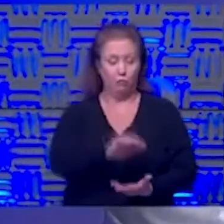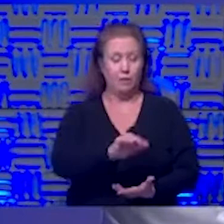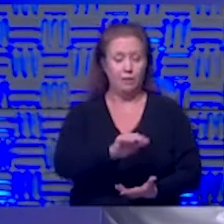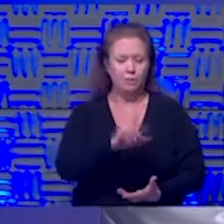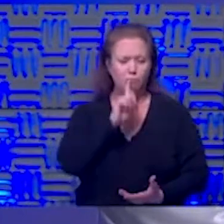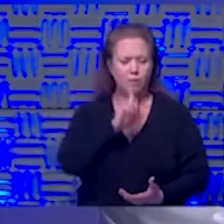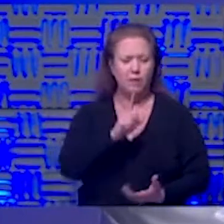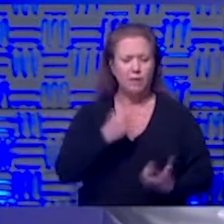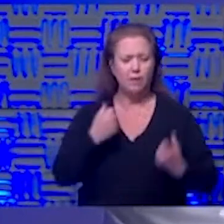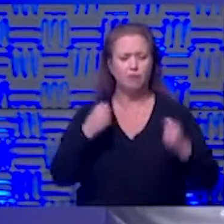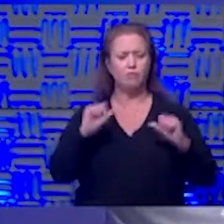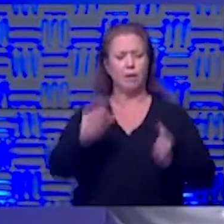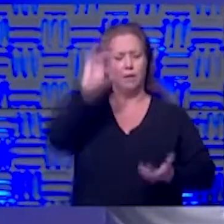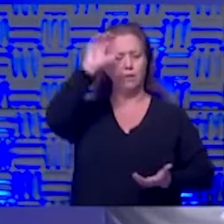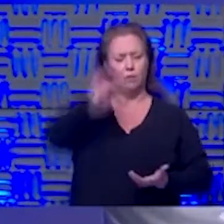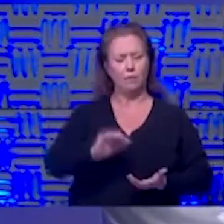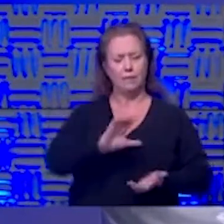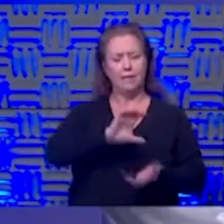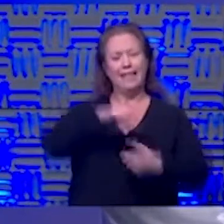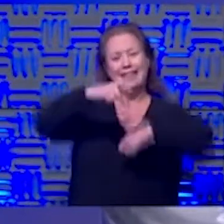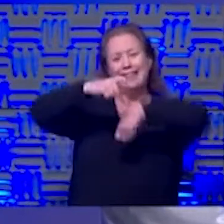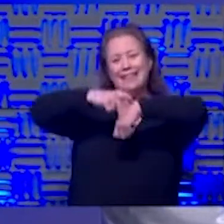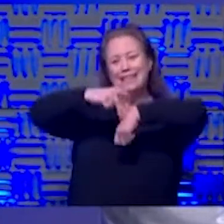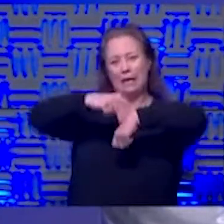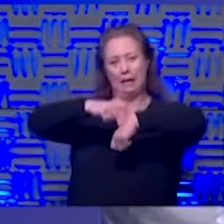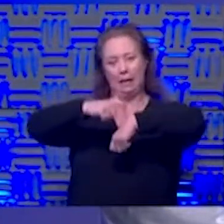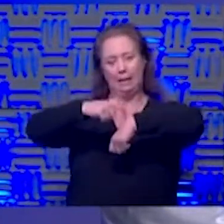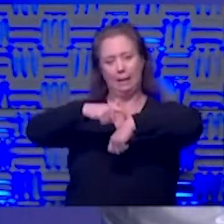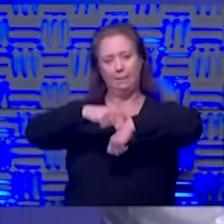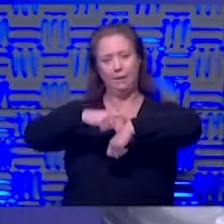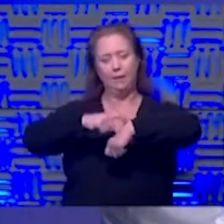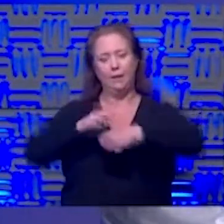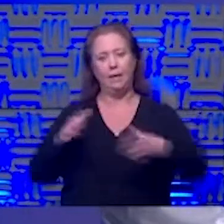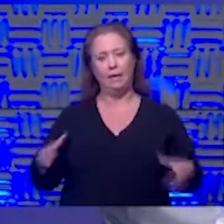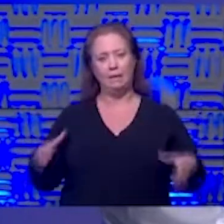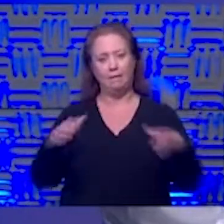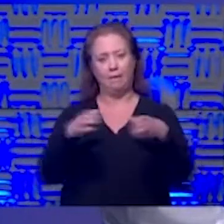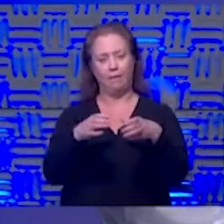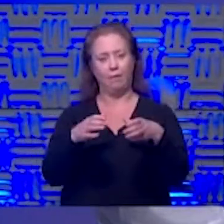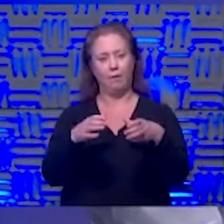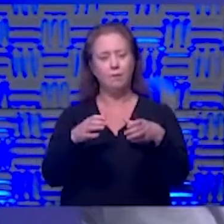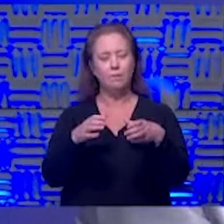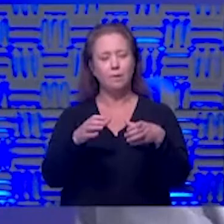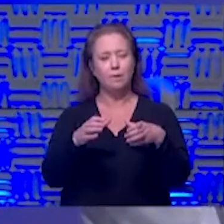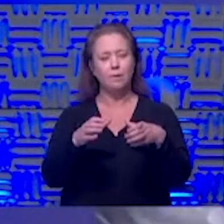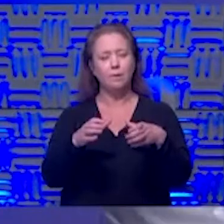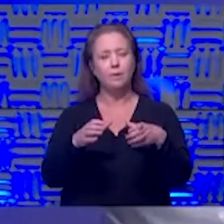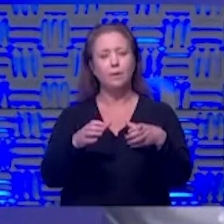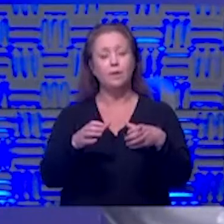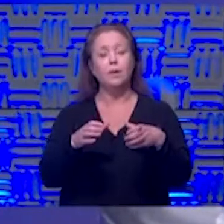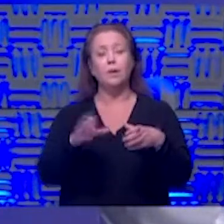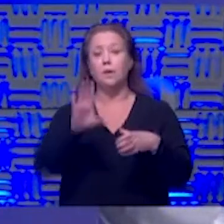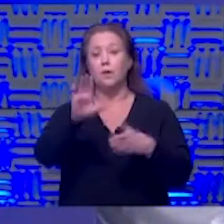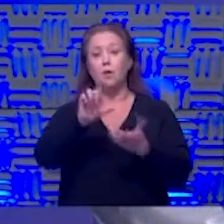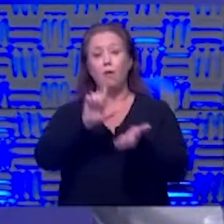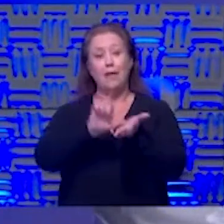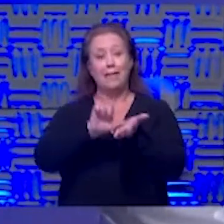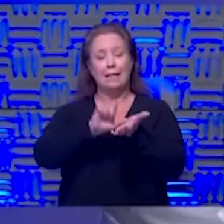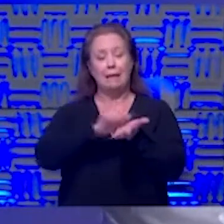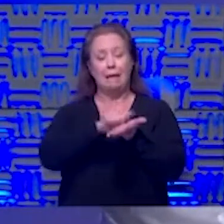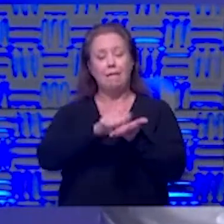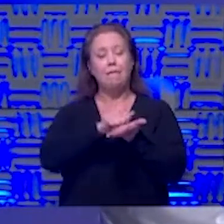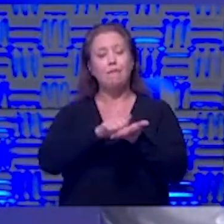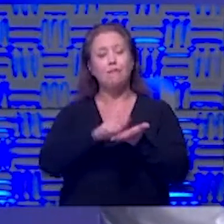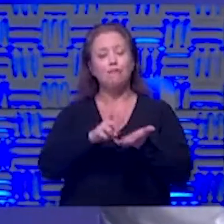really try to decrease the amount of time in that um in that gathering space as well bring your own hand sanitizer